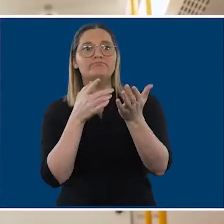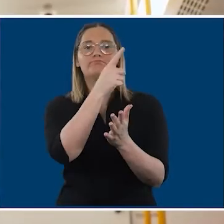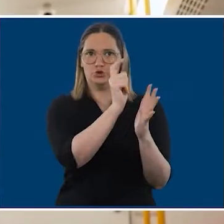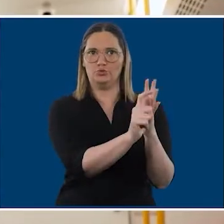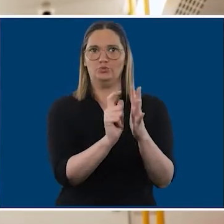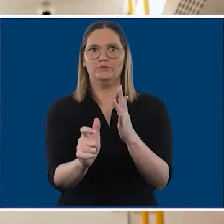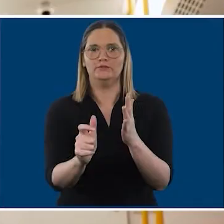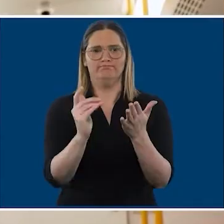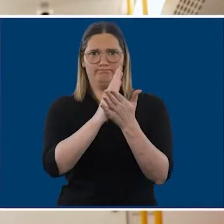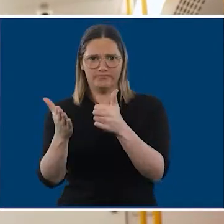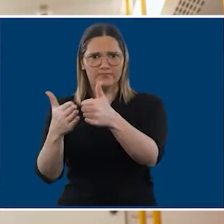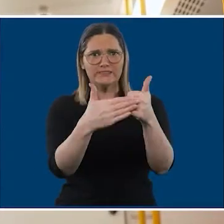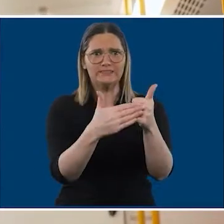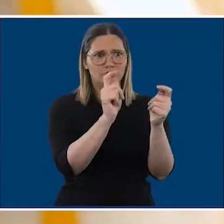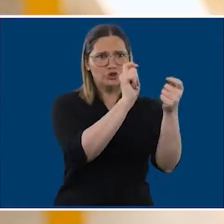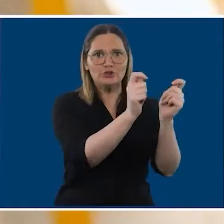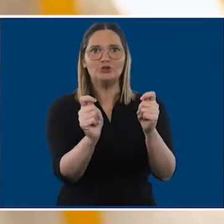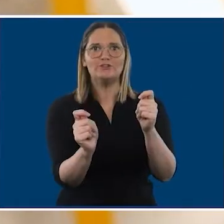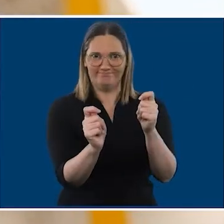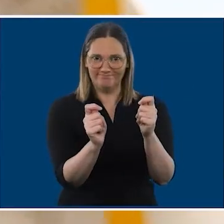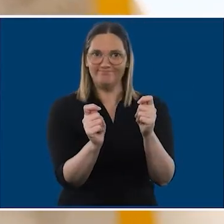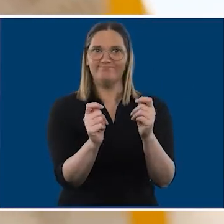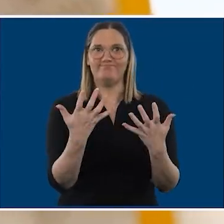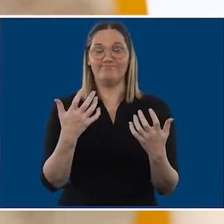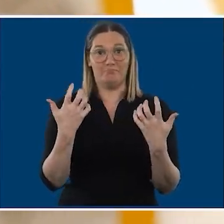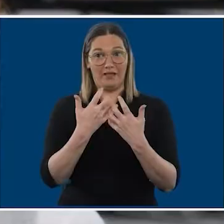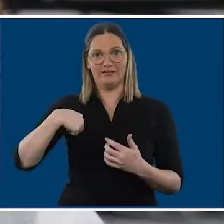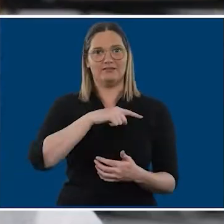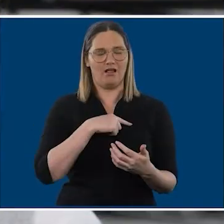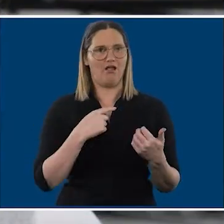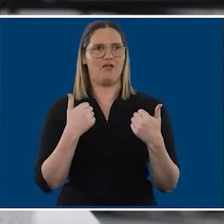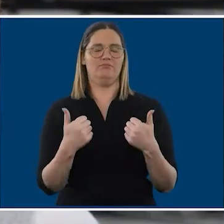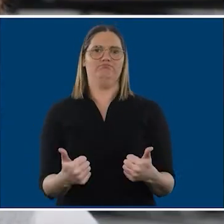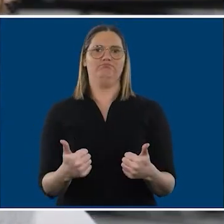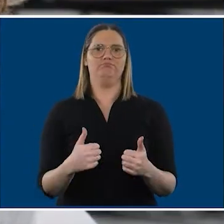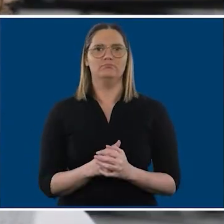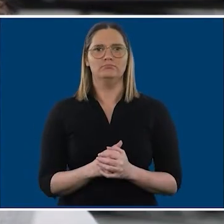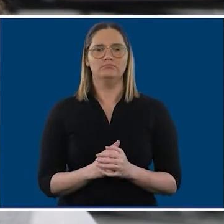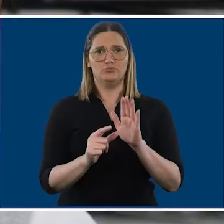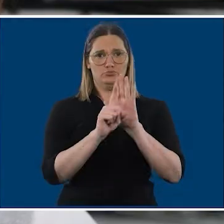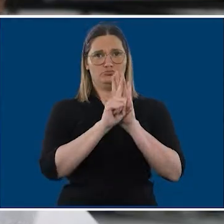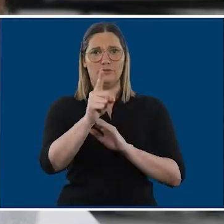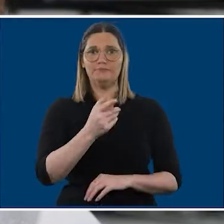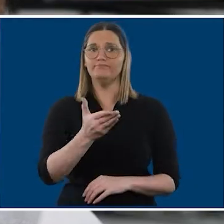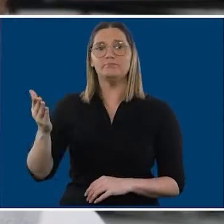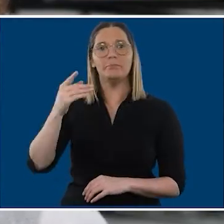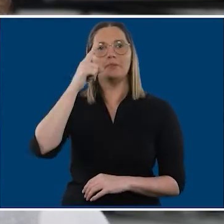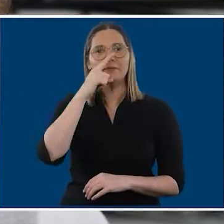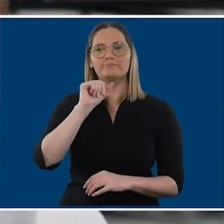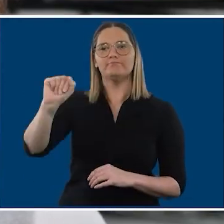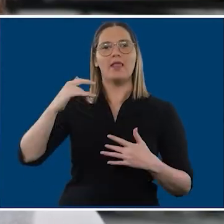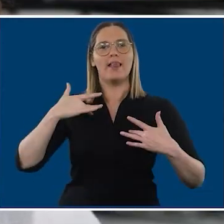upon and wherever practicable changes are being made. Just talking on behalf of people who